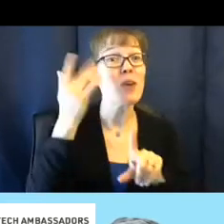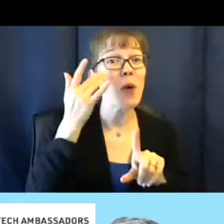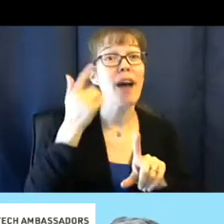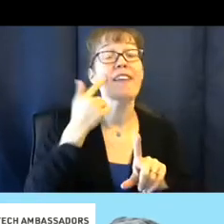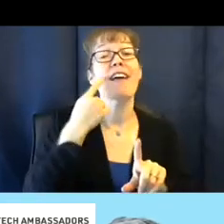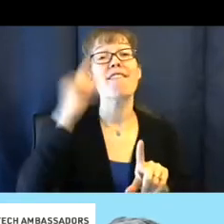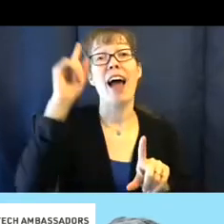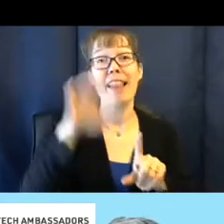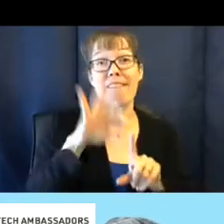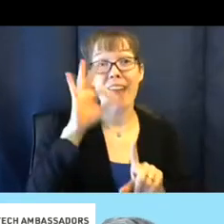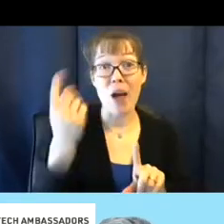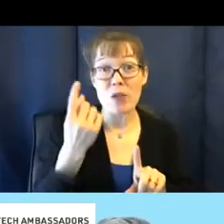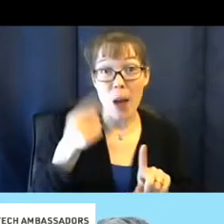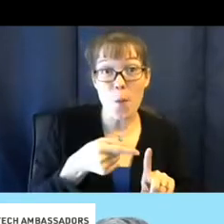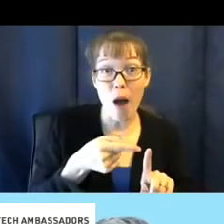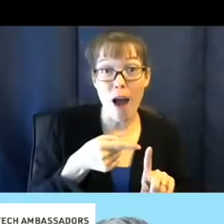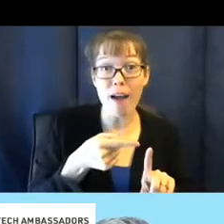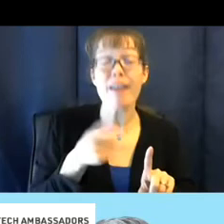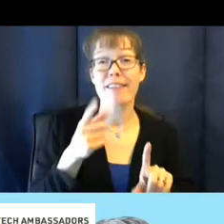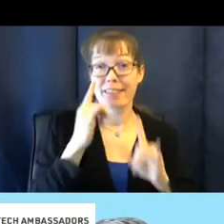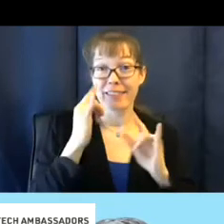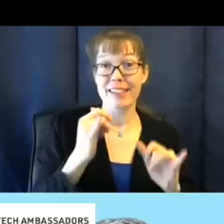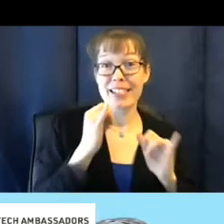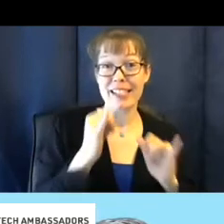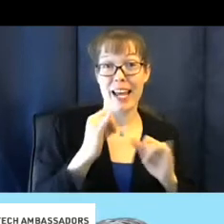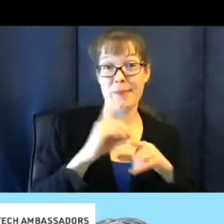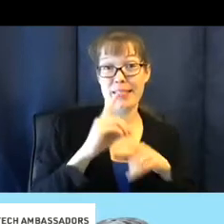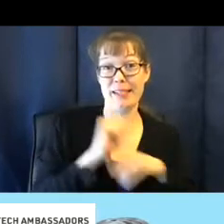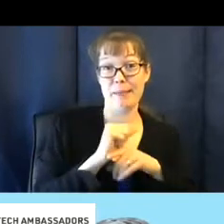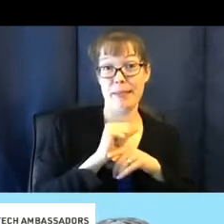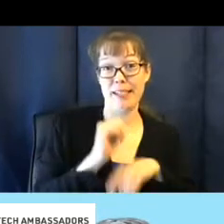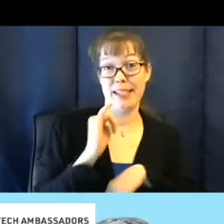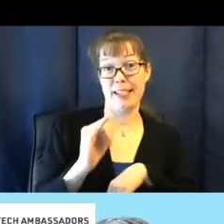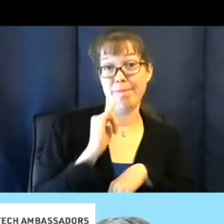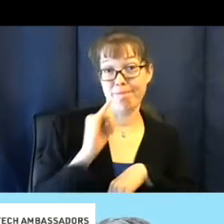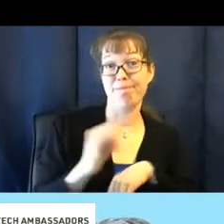found somebody that has the same disability as me.